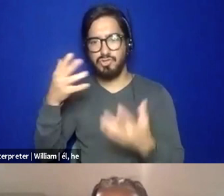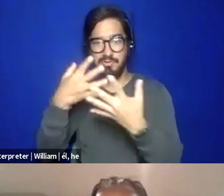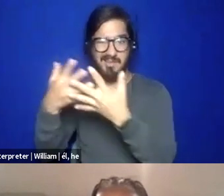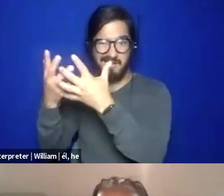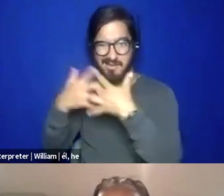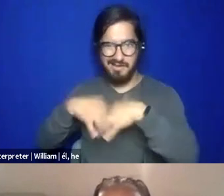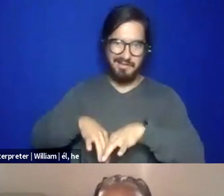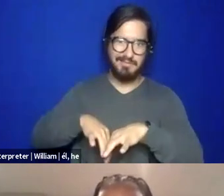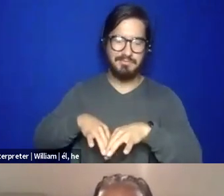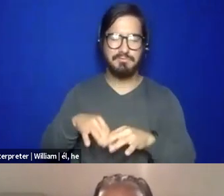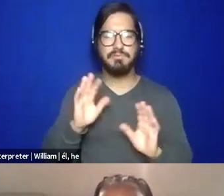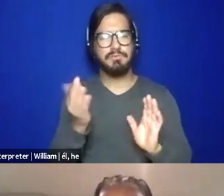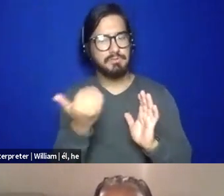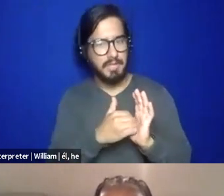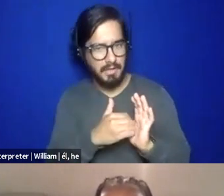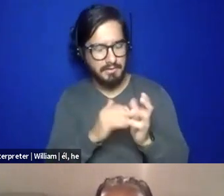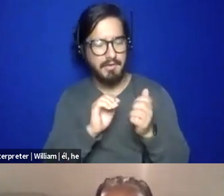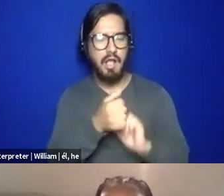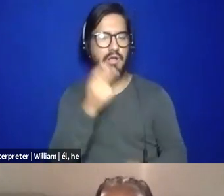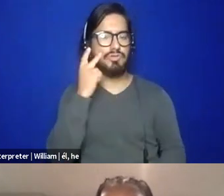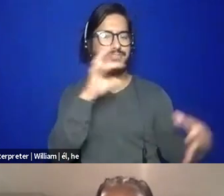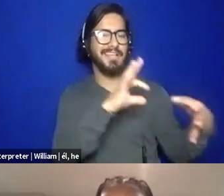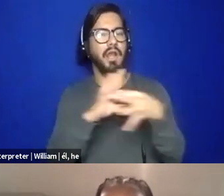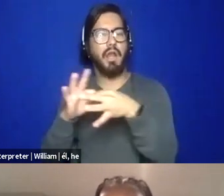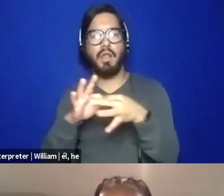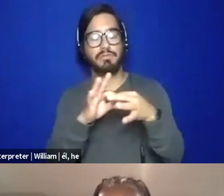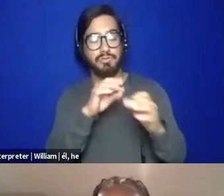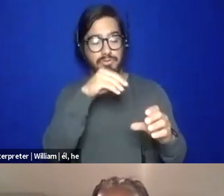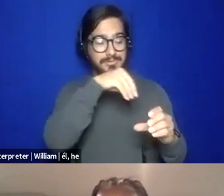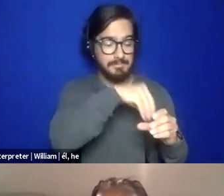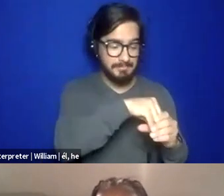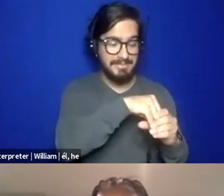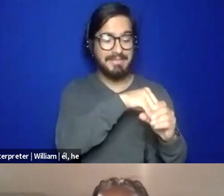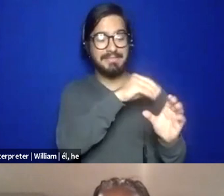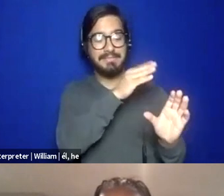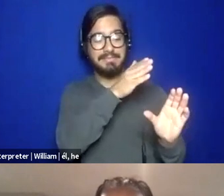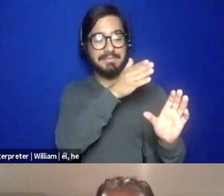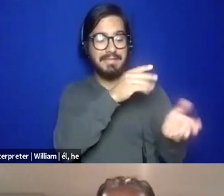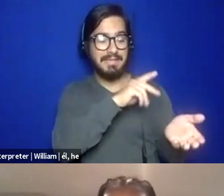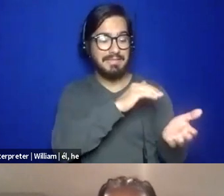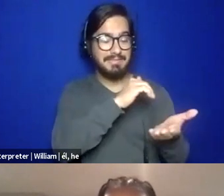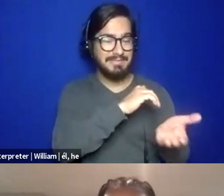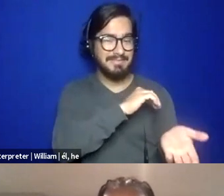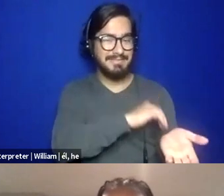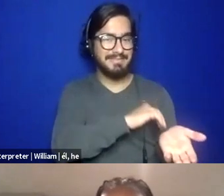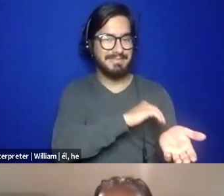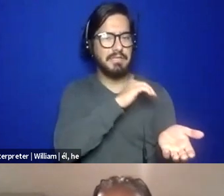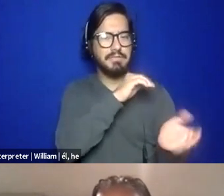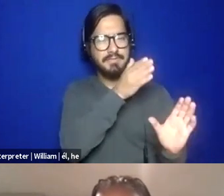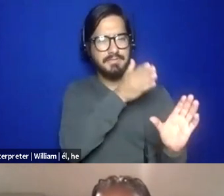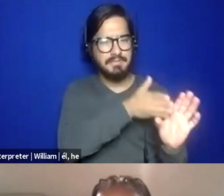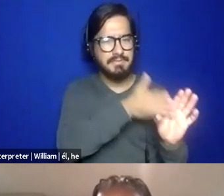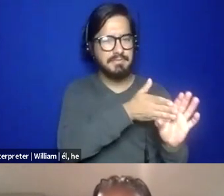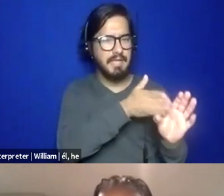So let me read that again. How do you see the relationship between ending voluntary psychiatric commitment and decarceration overall?